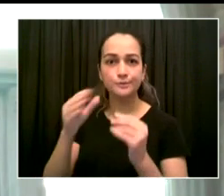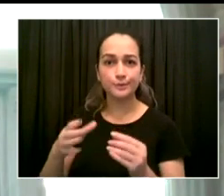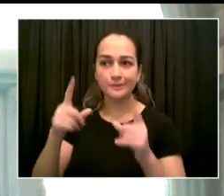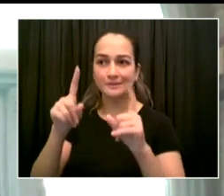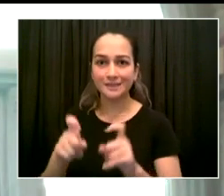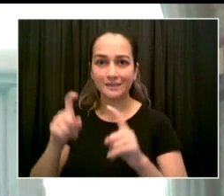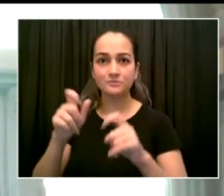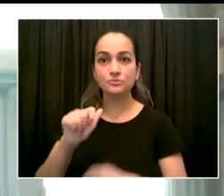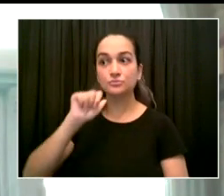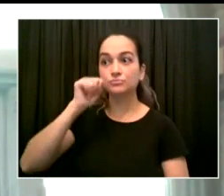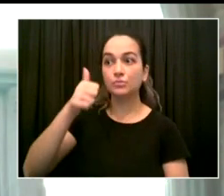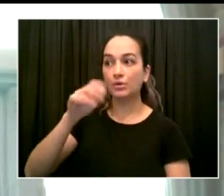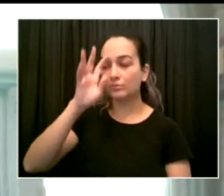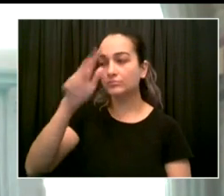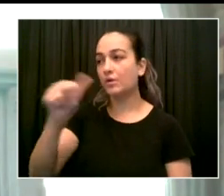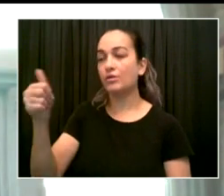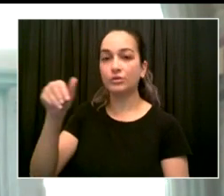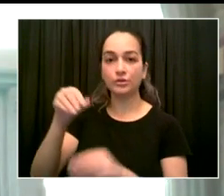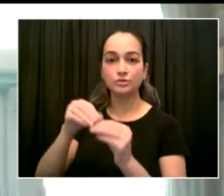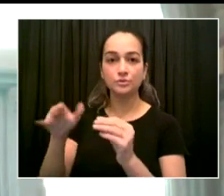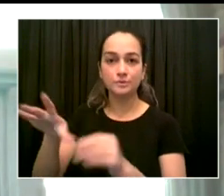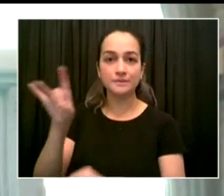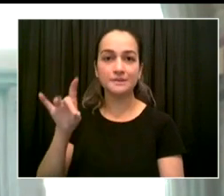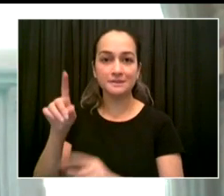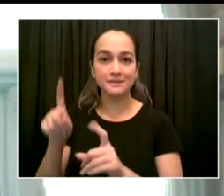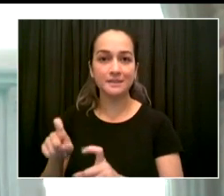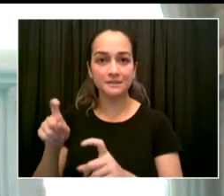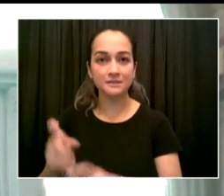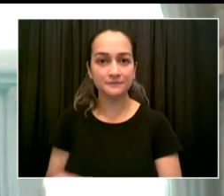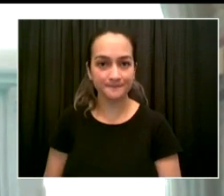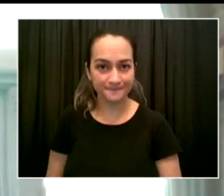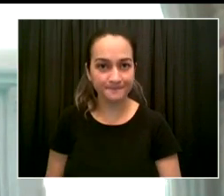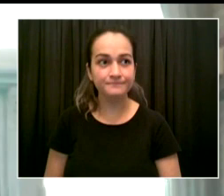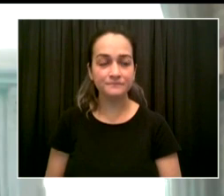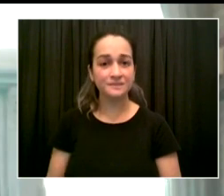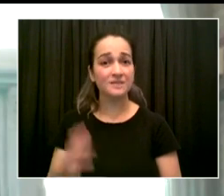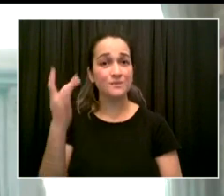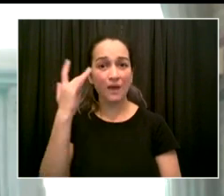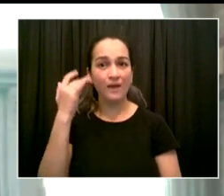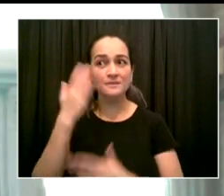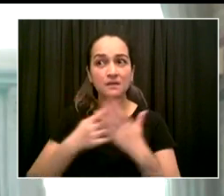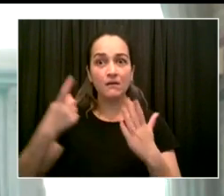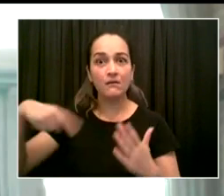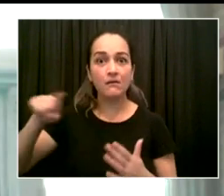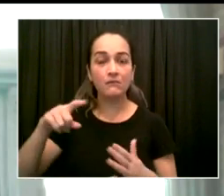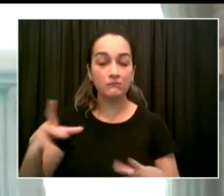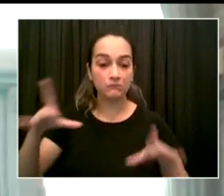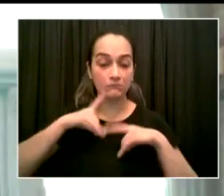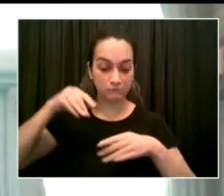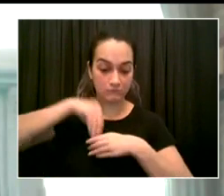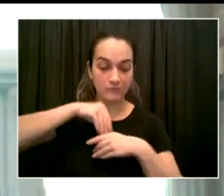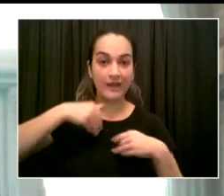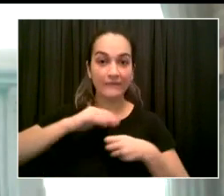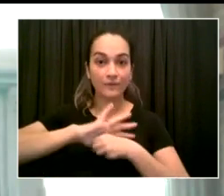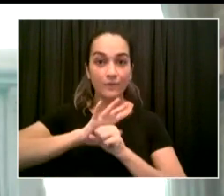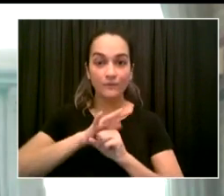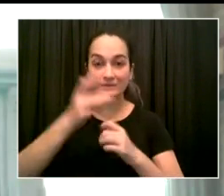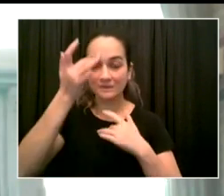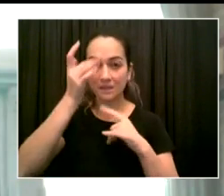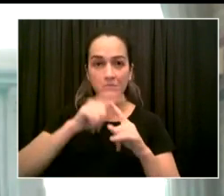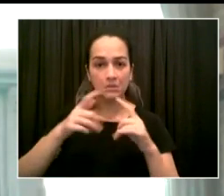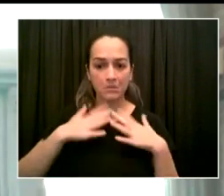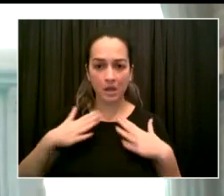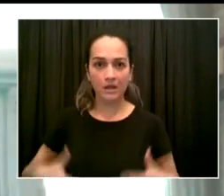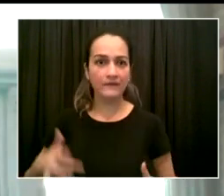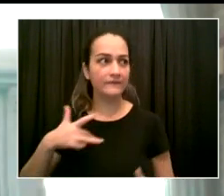in a timely and efficient manner. Our health and safety strategies are built on providing multiple layers of scientifically